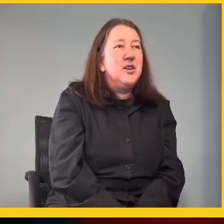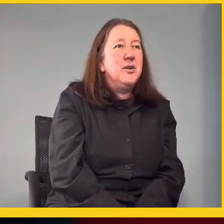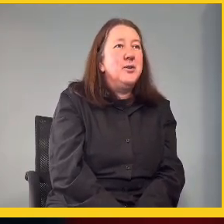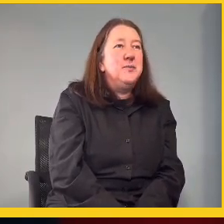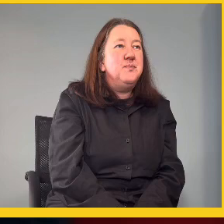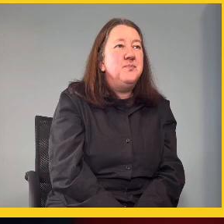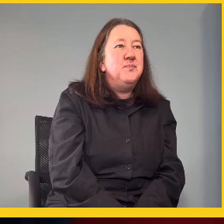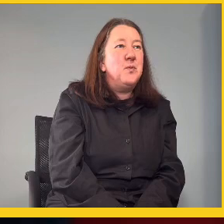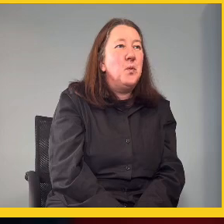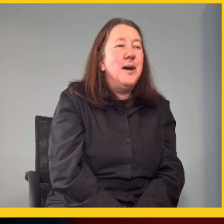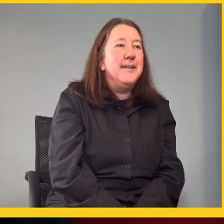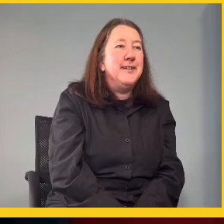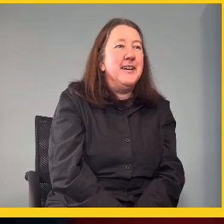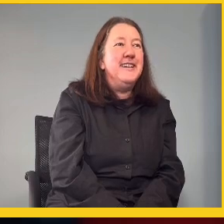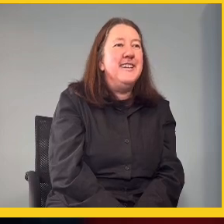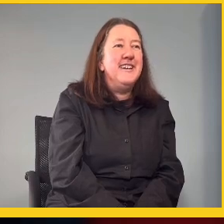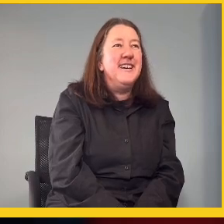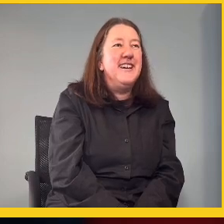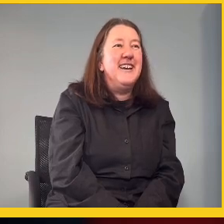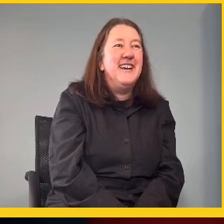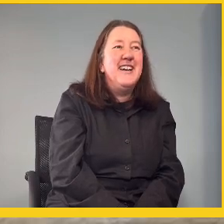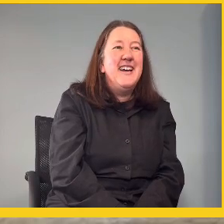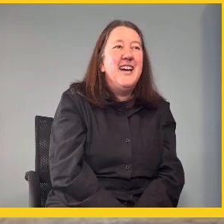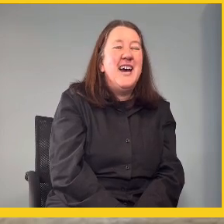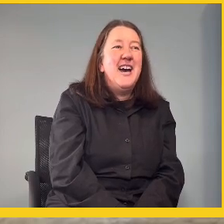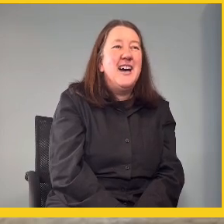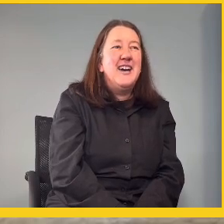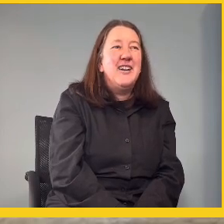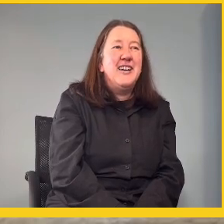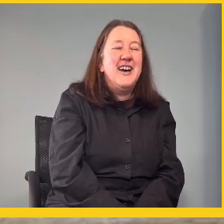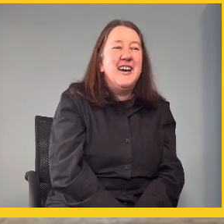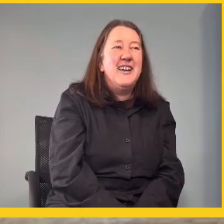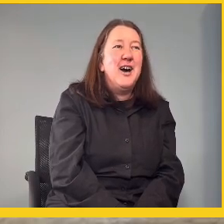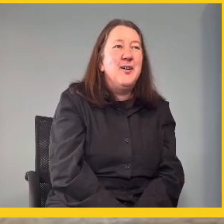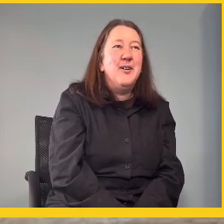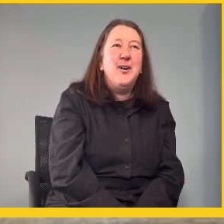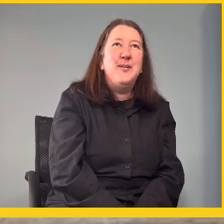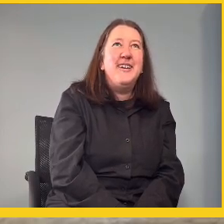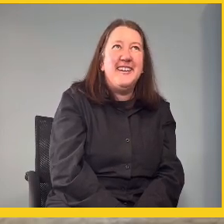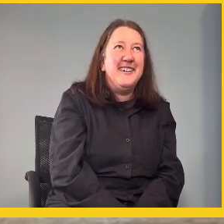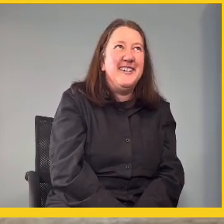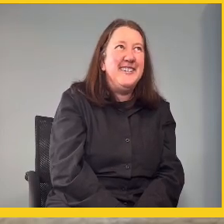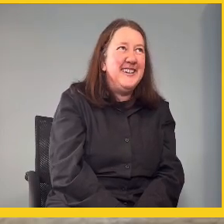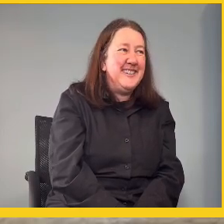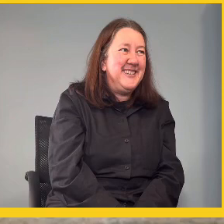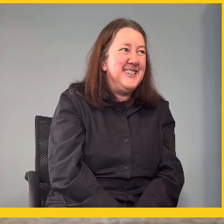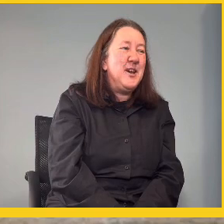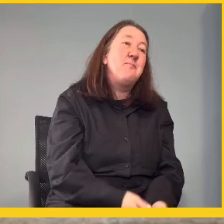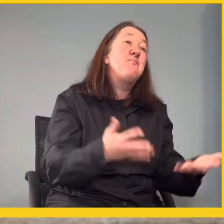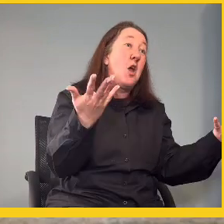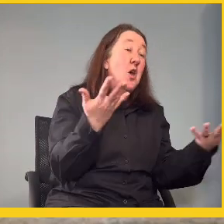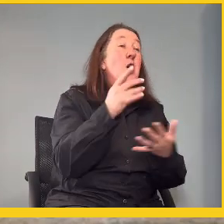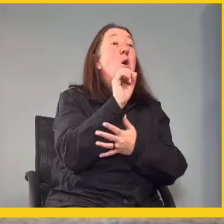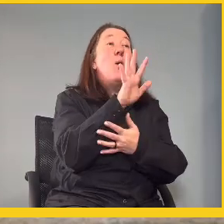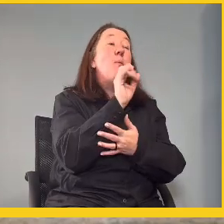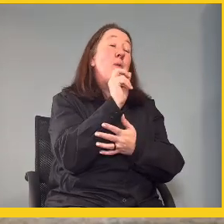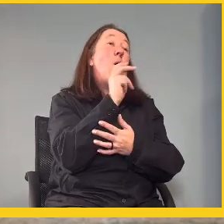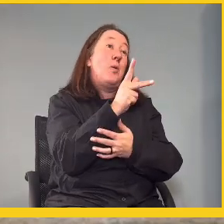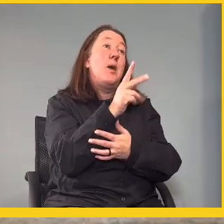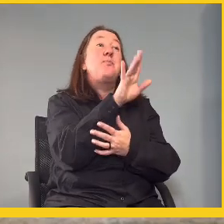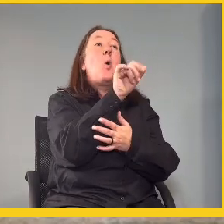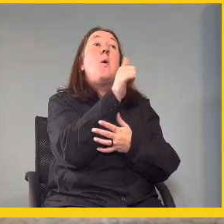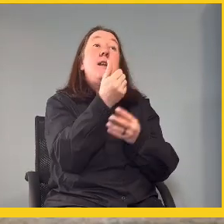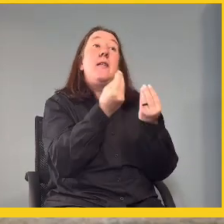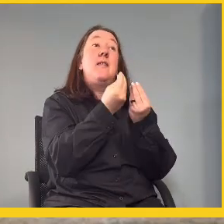Right. So, well, I'll be here. Yes. Okay. So another